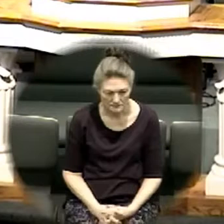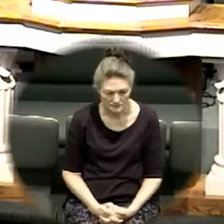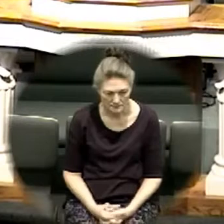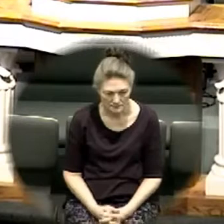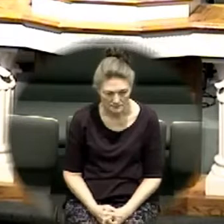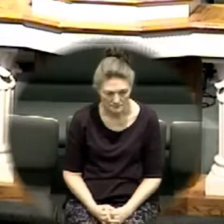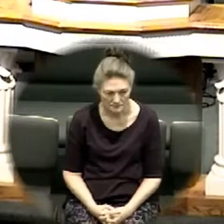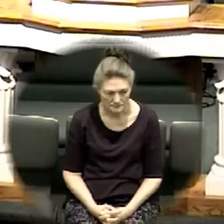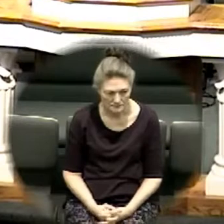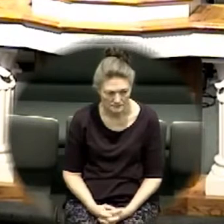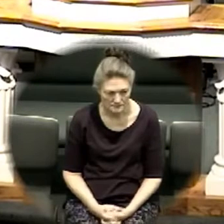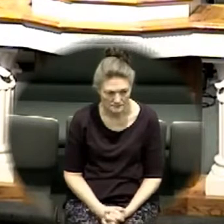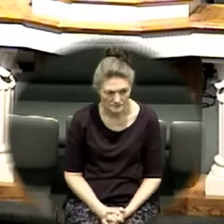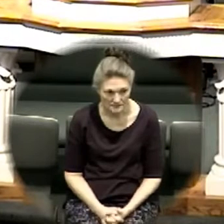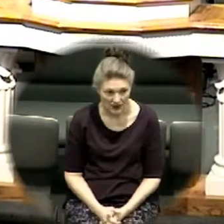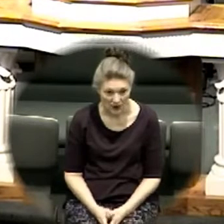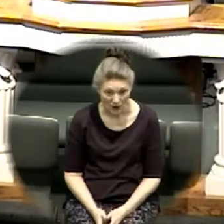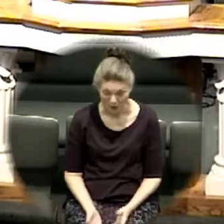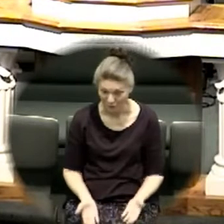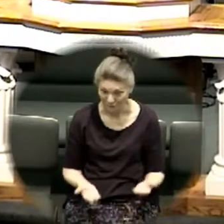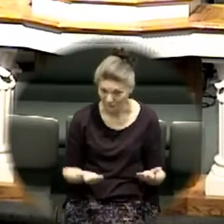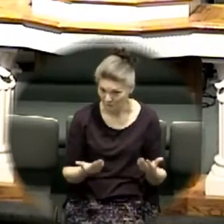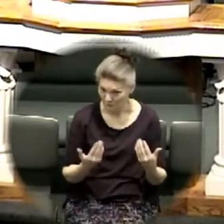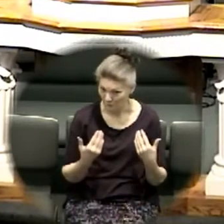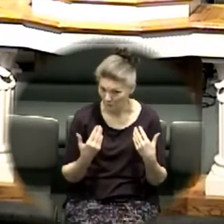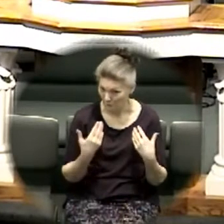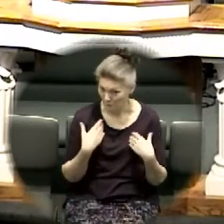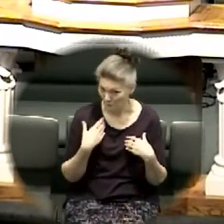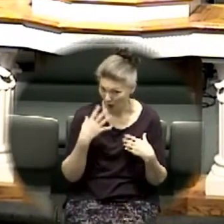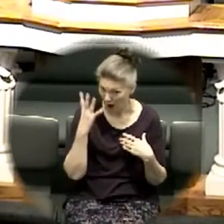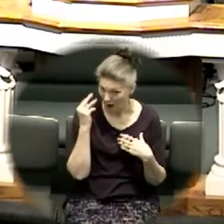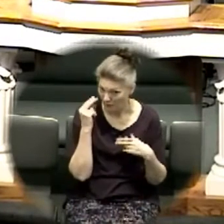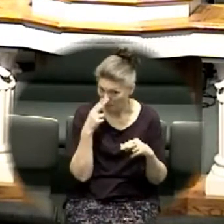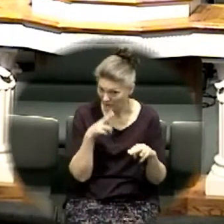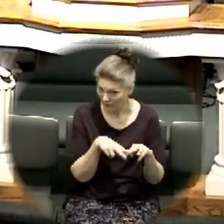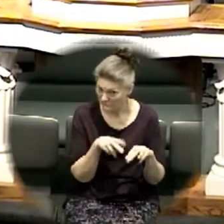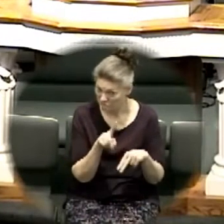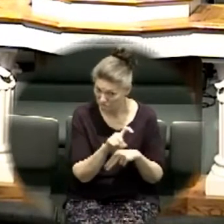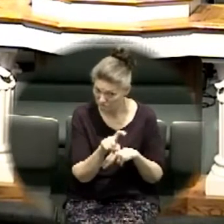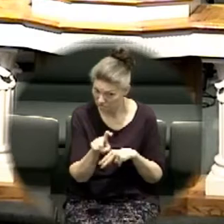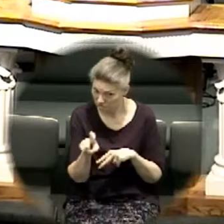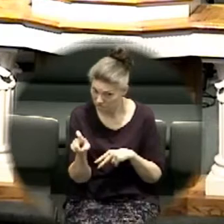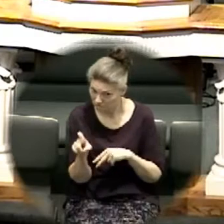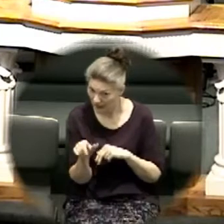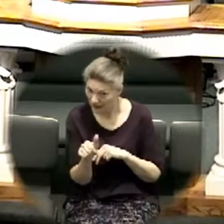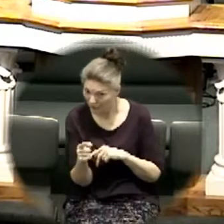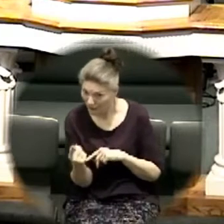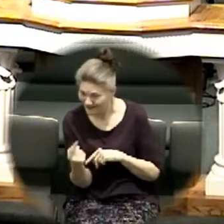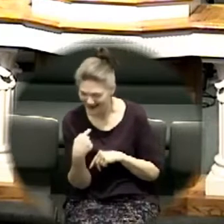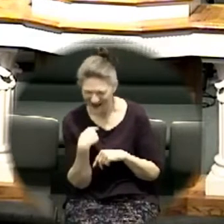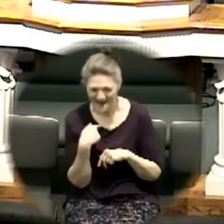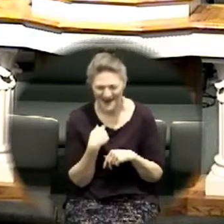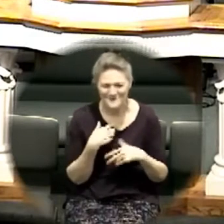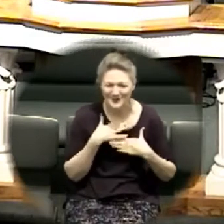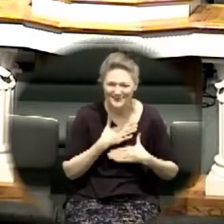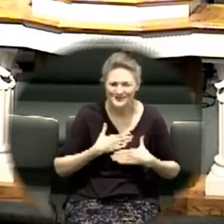are we having fun is anybody having fun i am